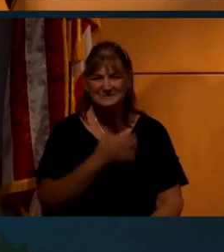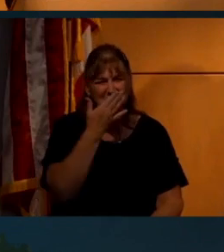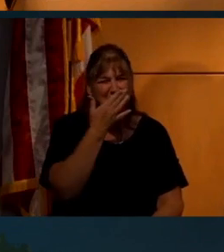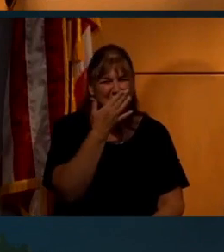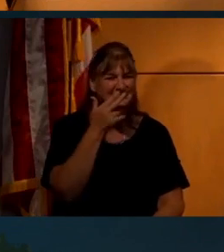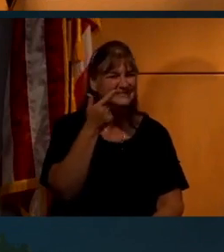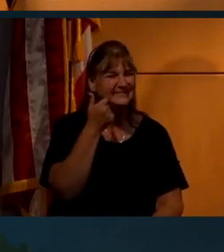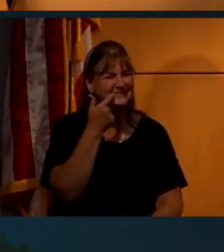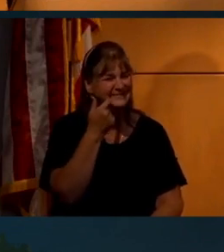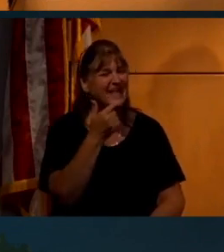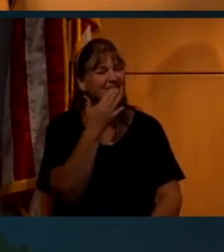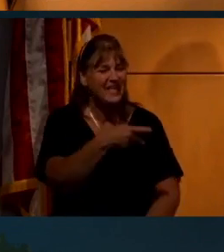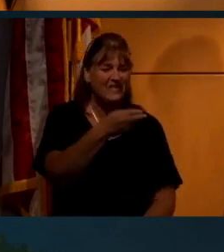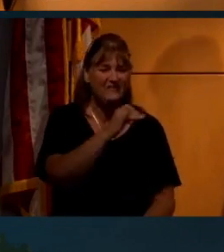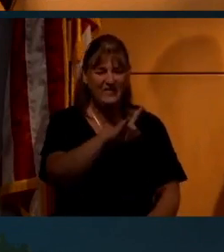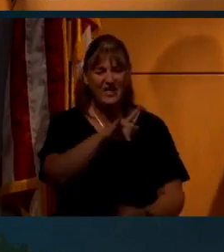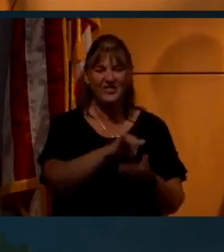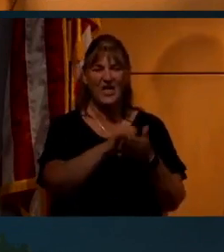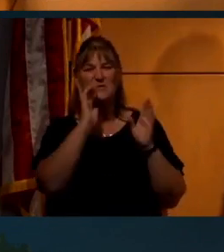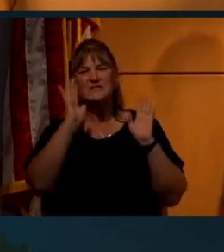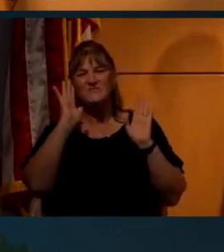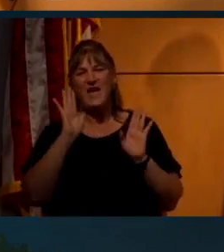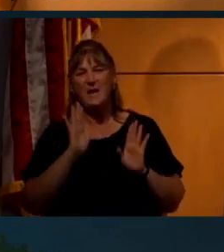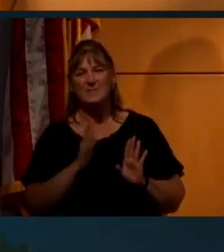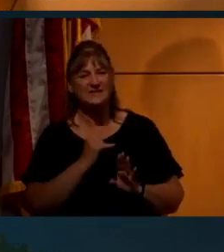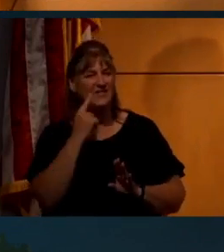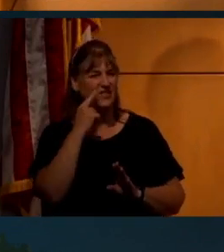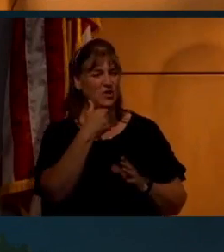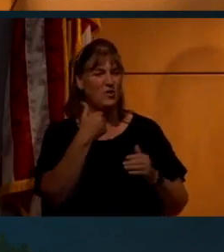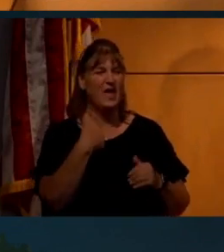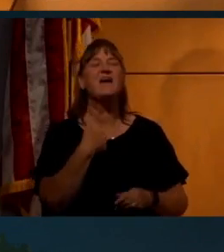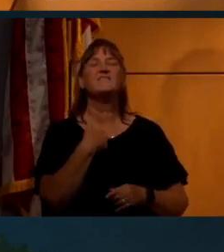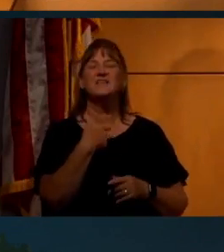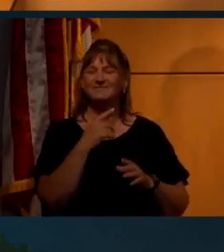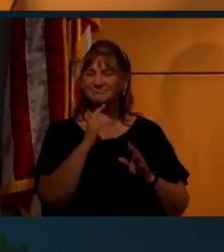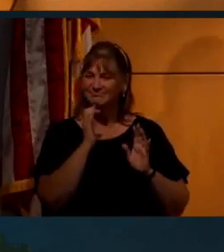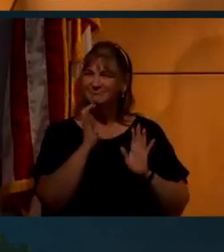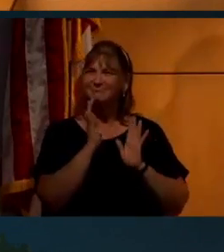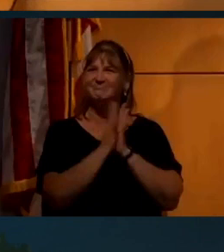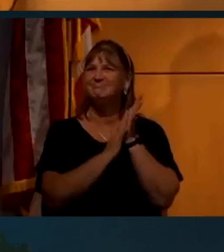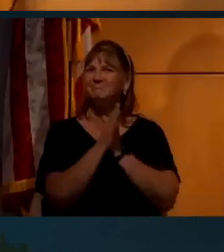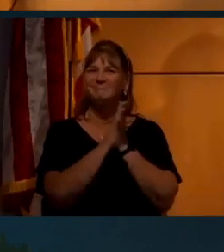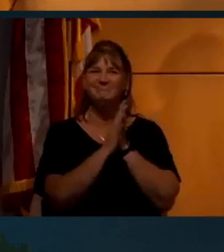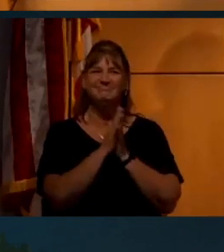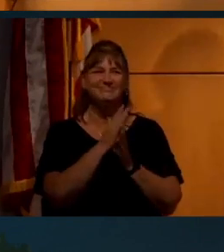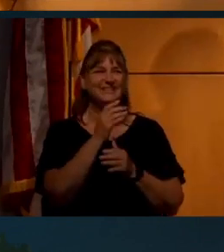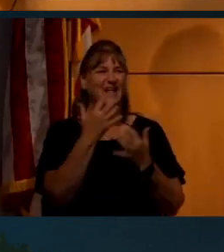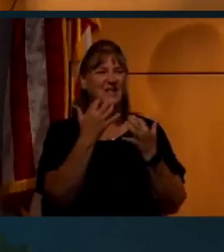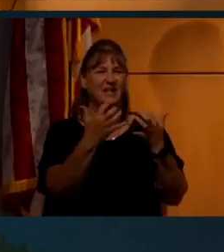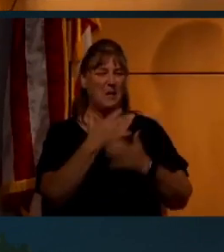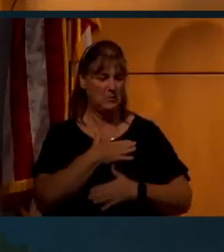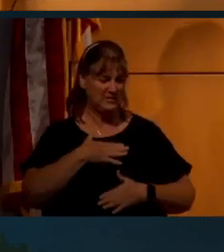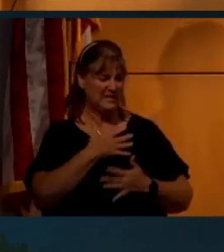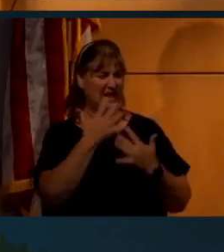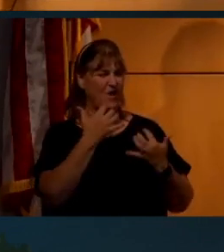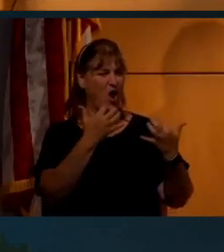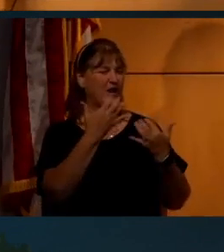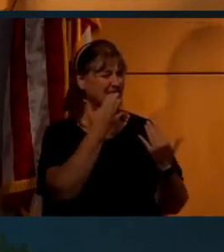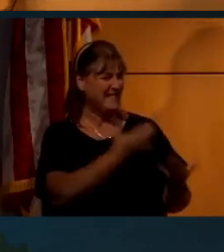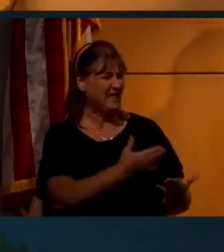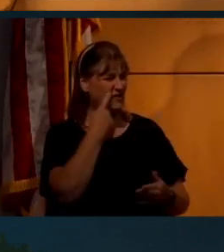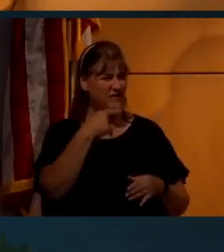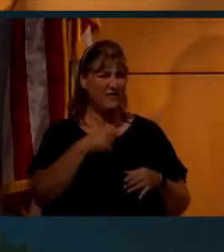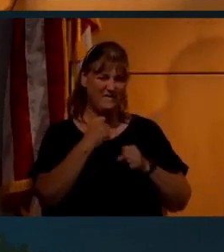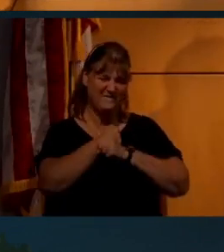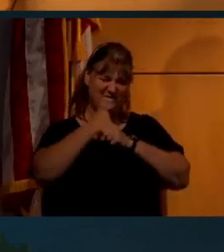Thanks very much, Phil. That was, that was fabulous. I think you have a rather appreciative, uh, audience here. Thanks for fighting the